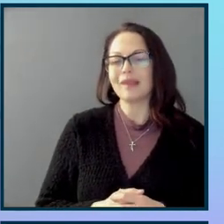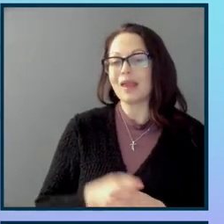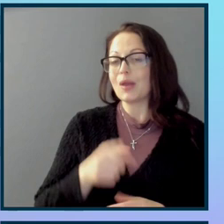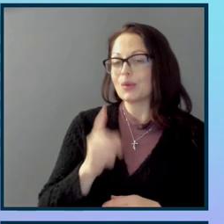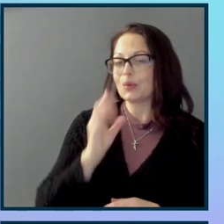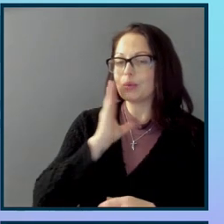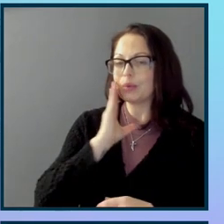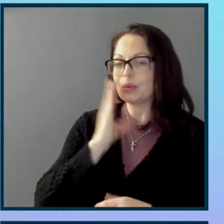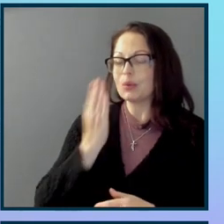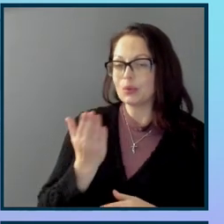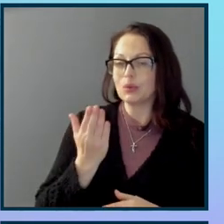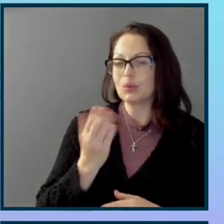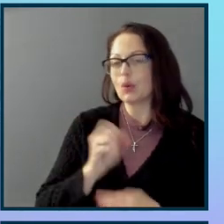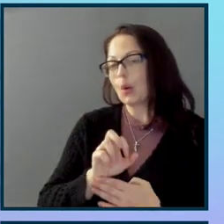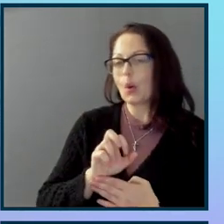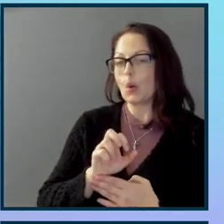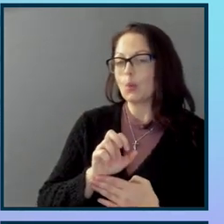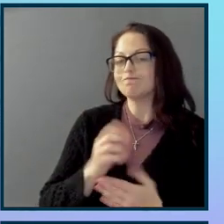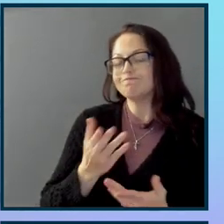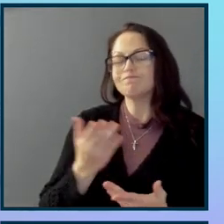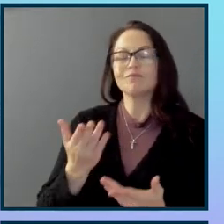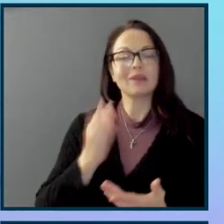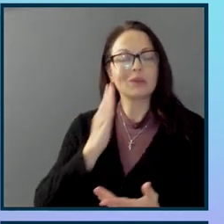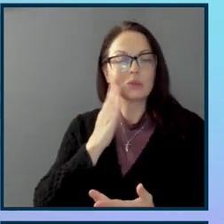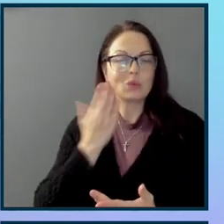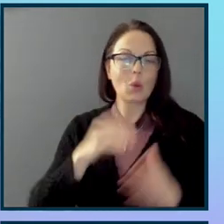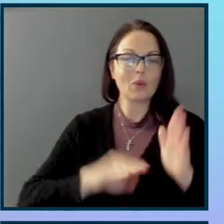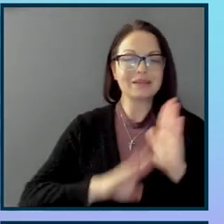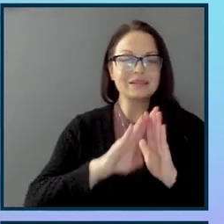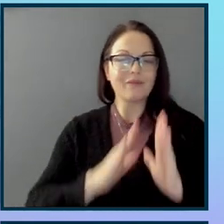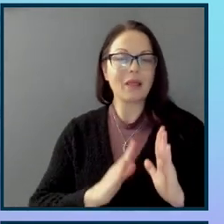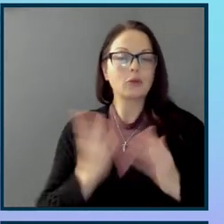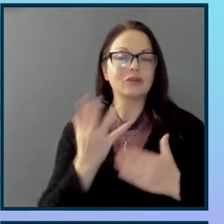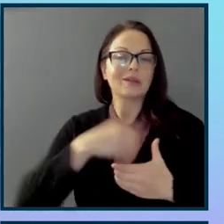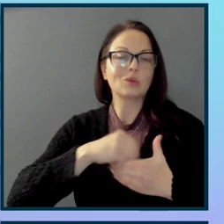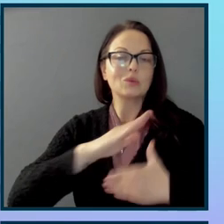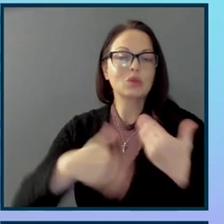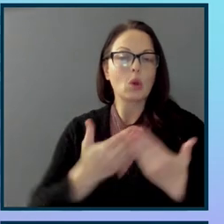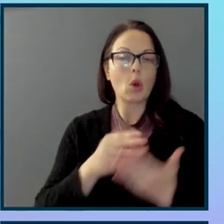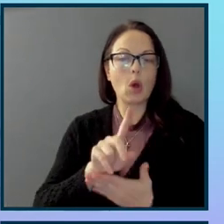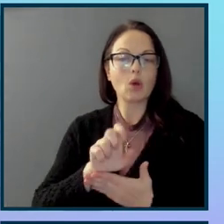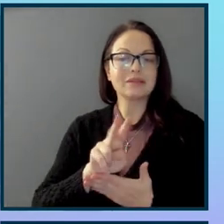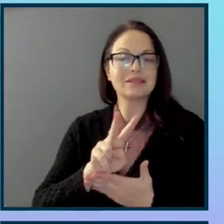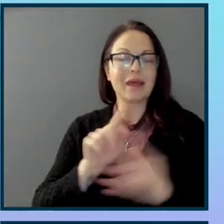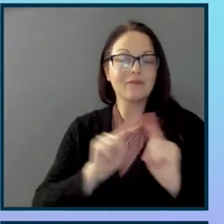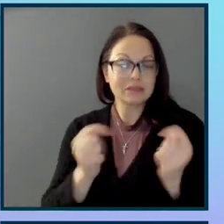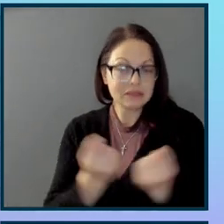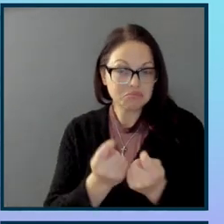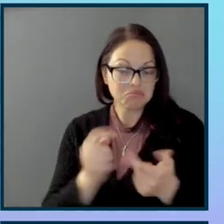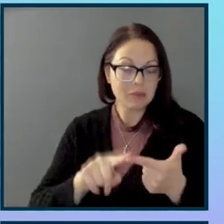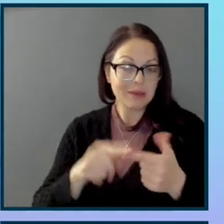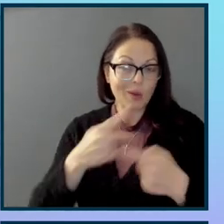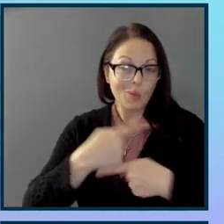That's where it's at. But developers includes all dev teams, whether you are product owners, product